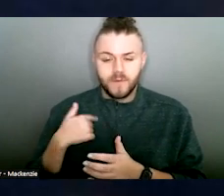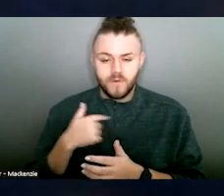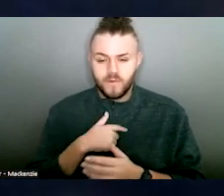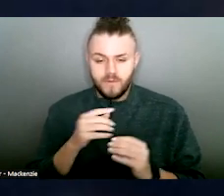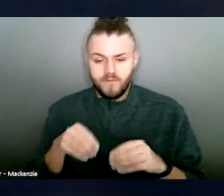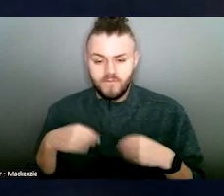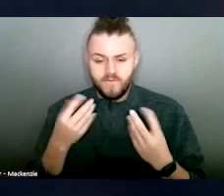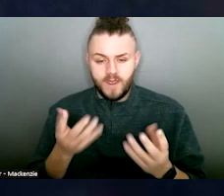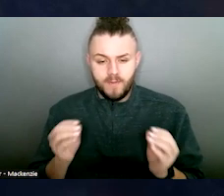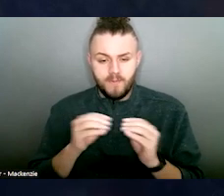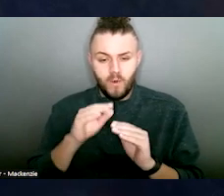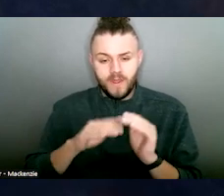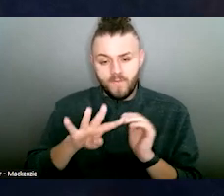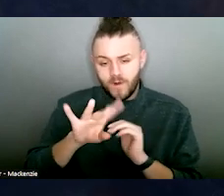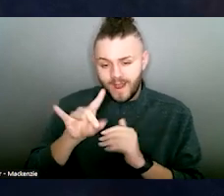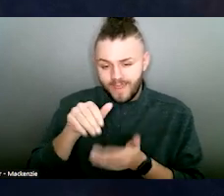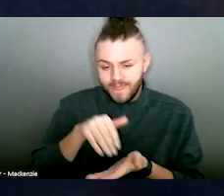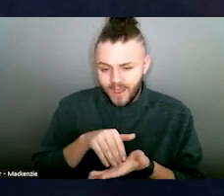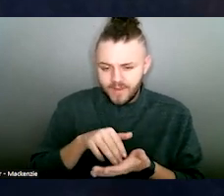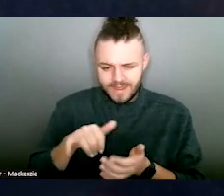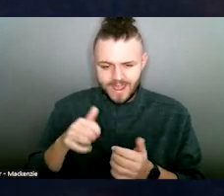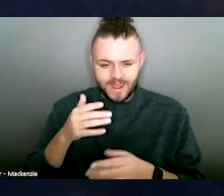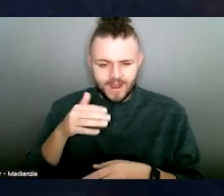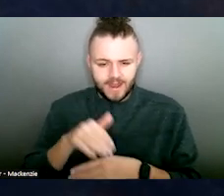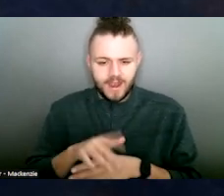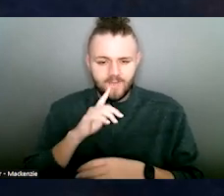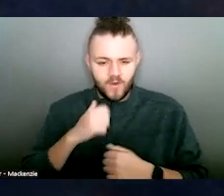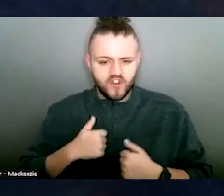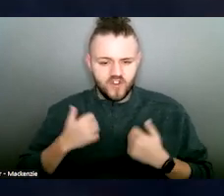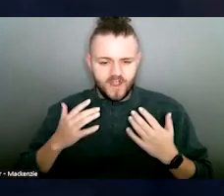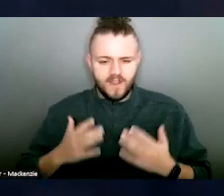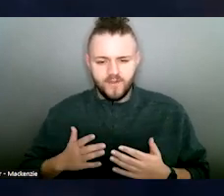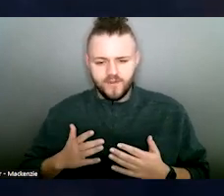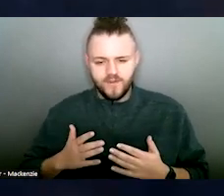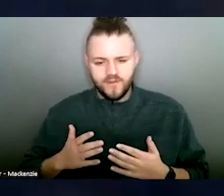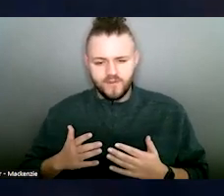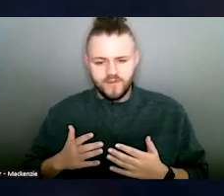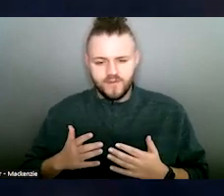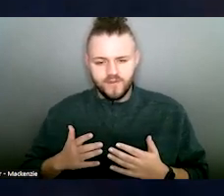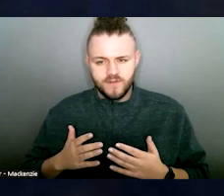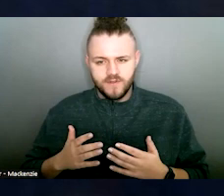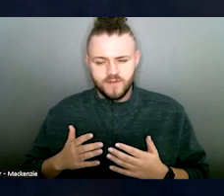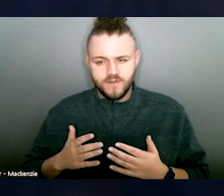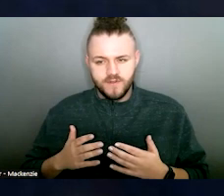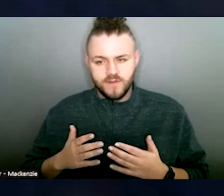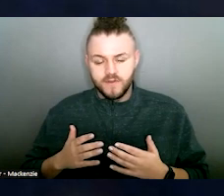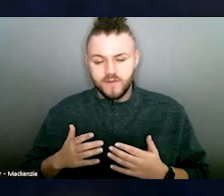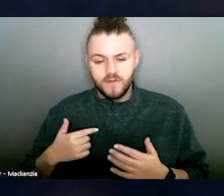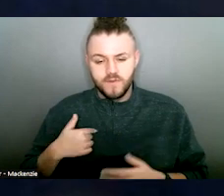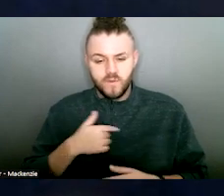survivors. Despite all of that support and dedicated work, WESA still had to turn away